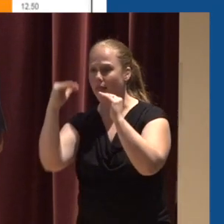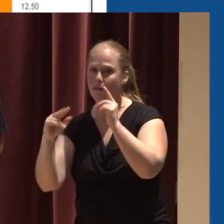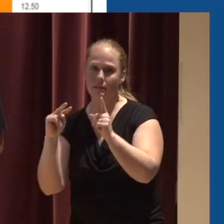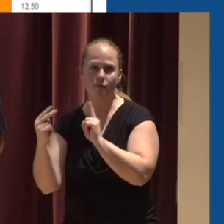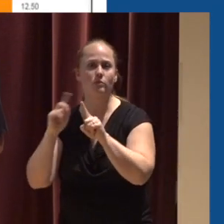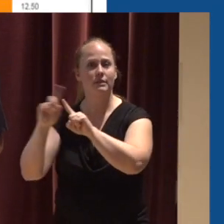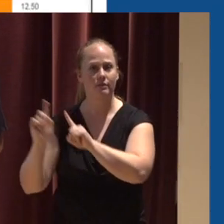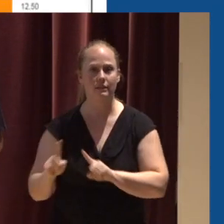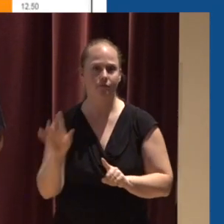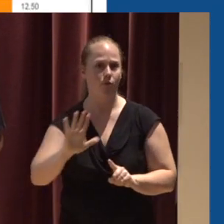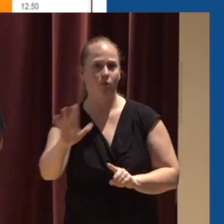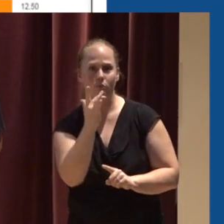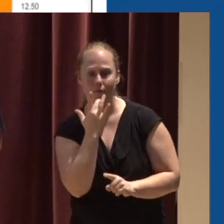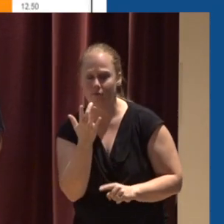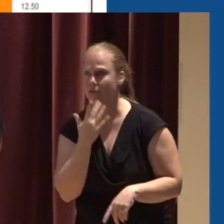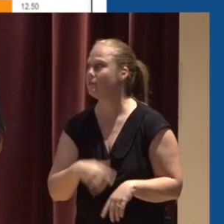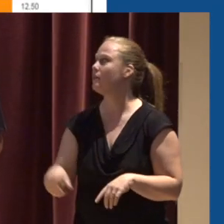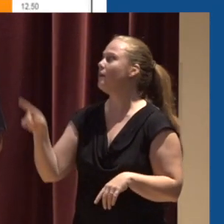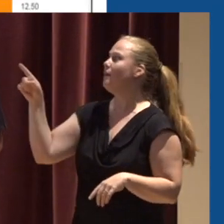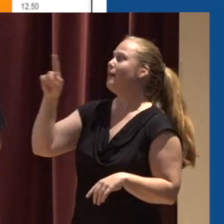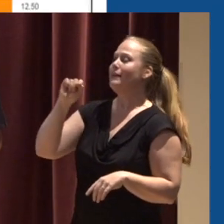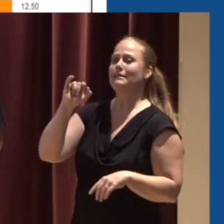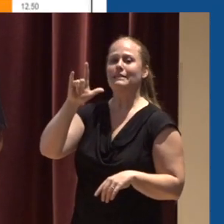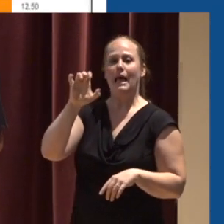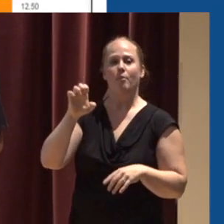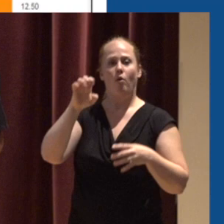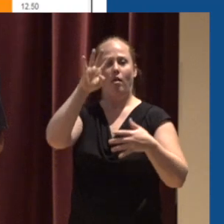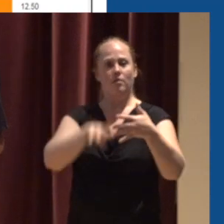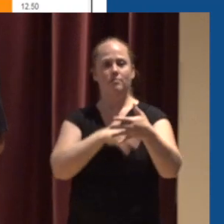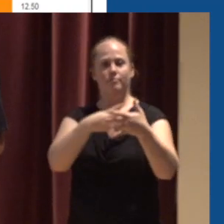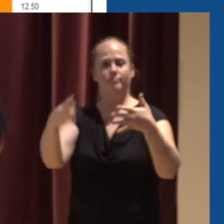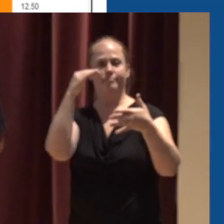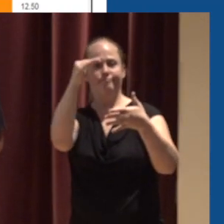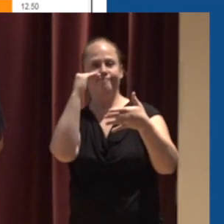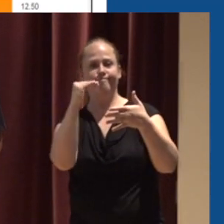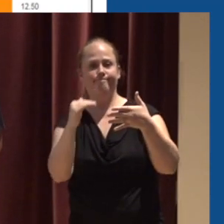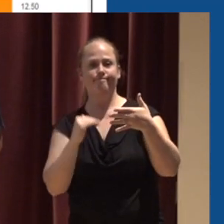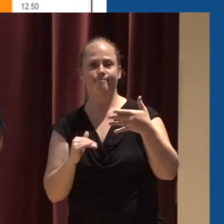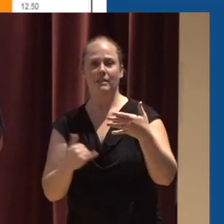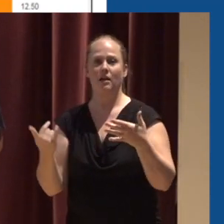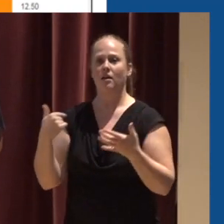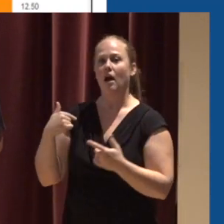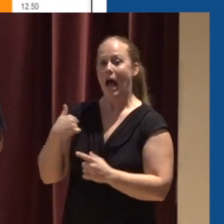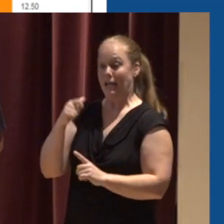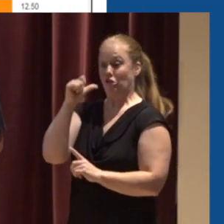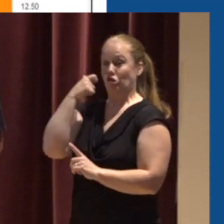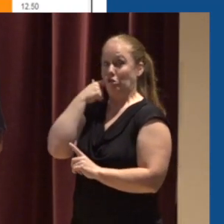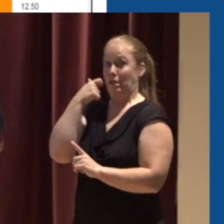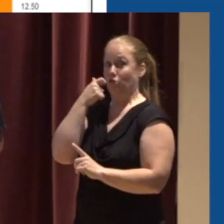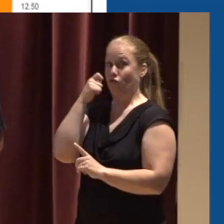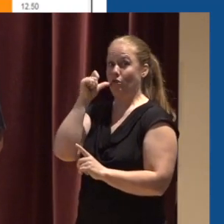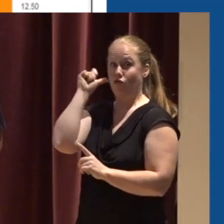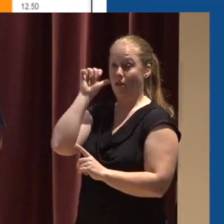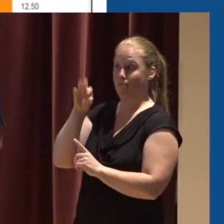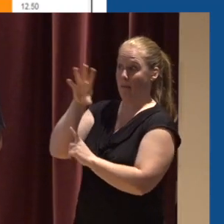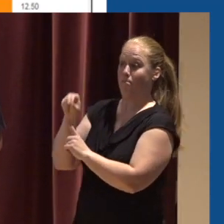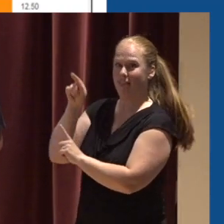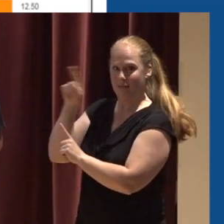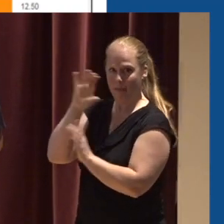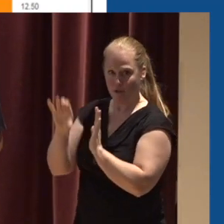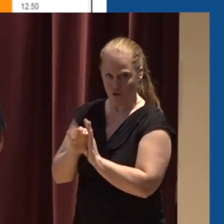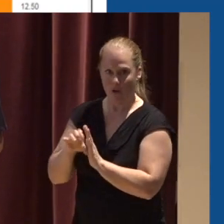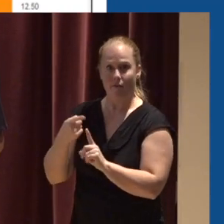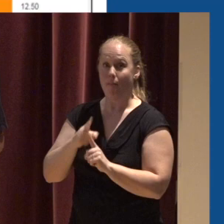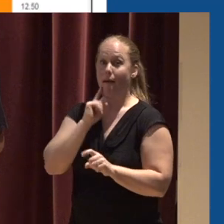Example of a table view is what's shown here This is a screen capture that I made yesterday Of the current stream levels